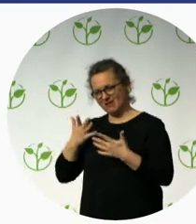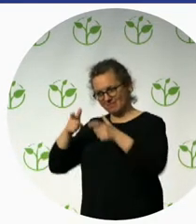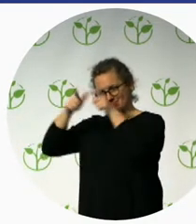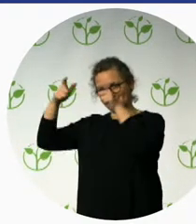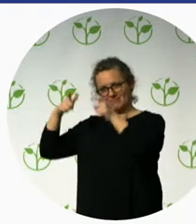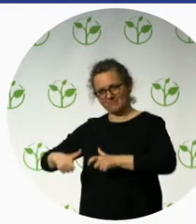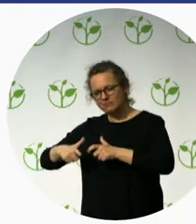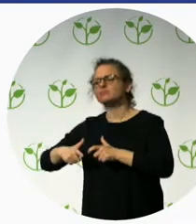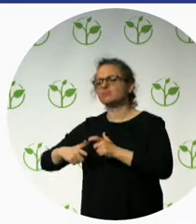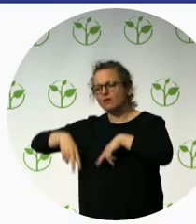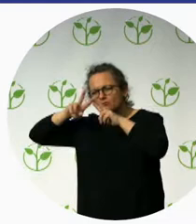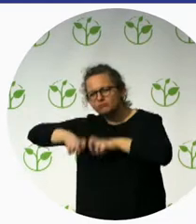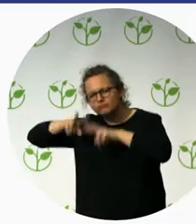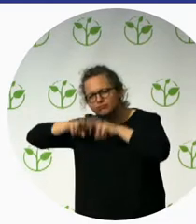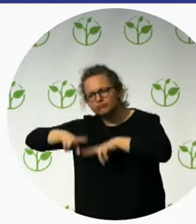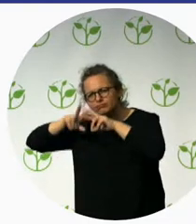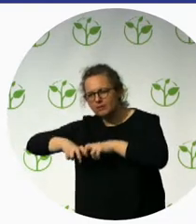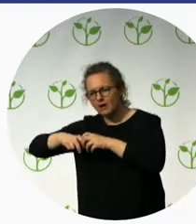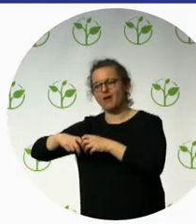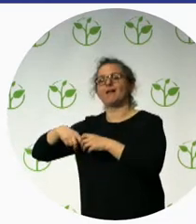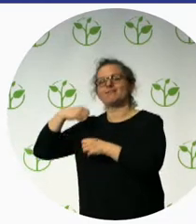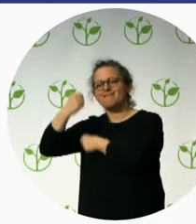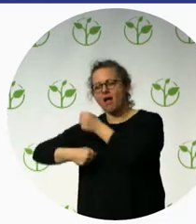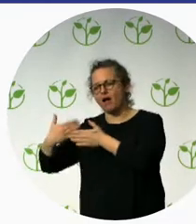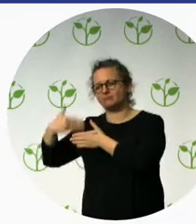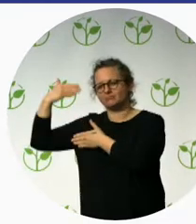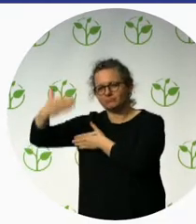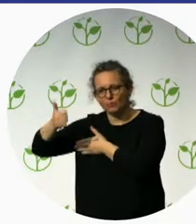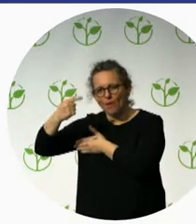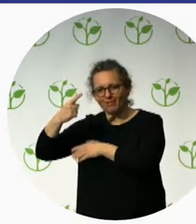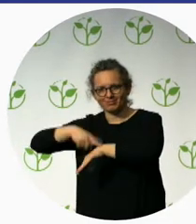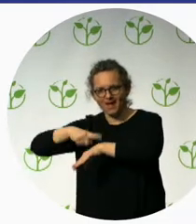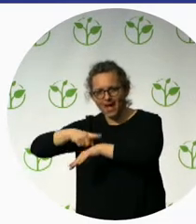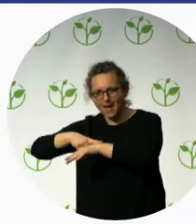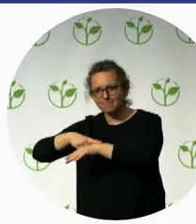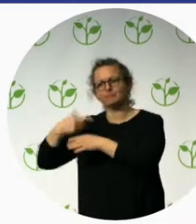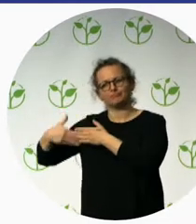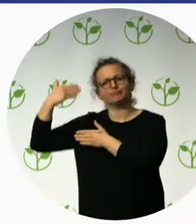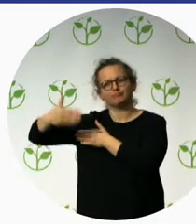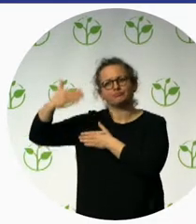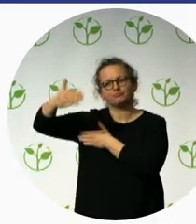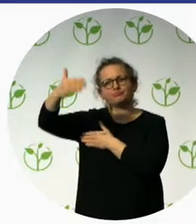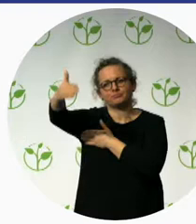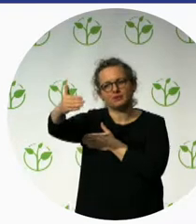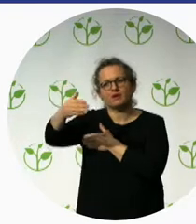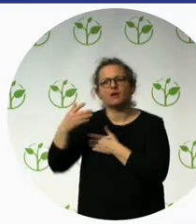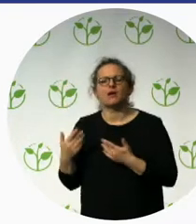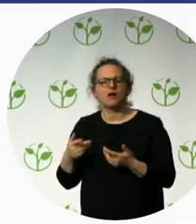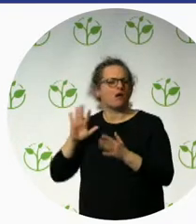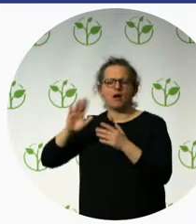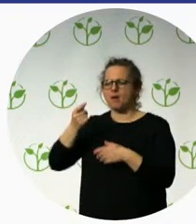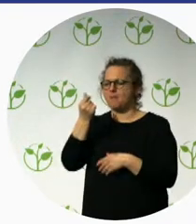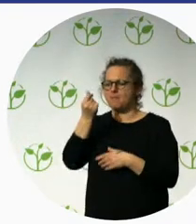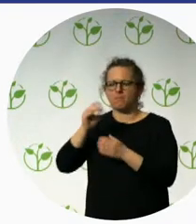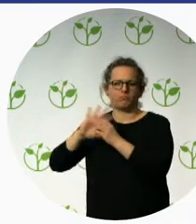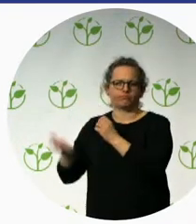in order to develop a better life for people with multiple sclerosis, and we also take care of people with disabilities. Since 2000, we also take care